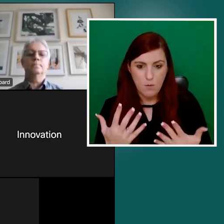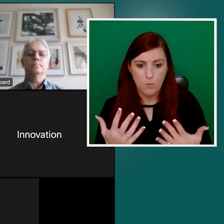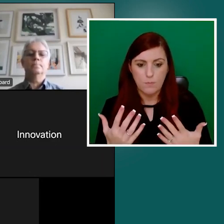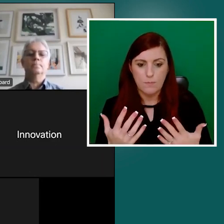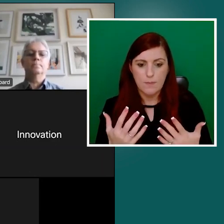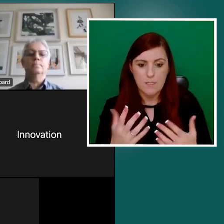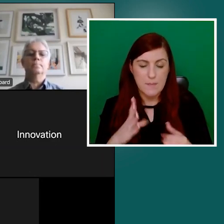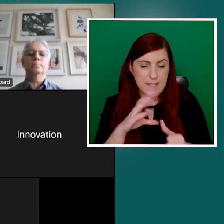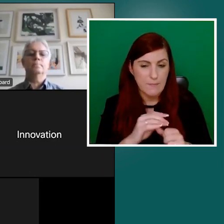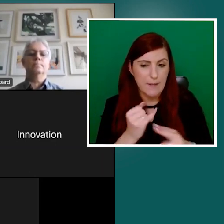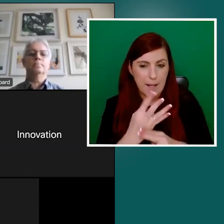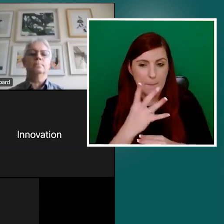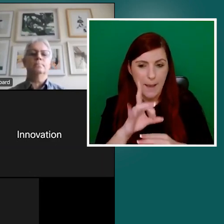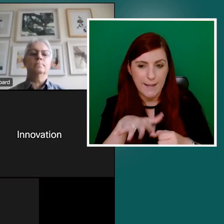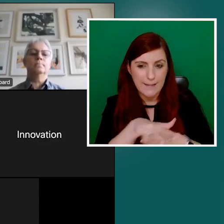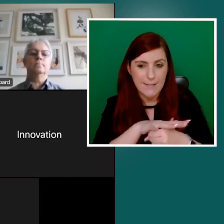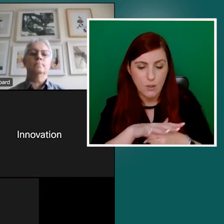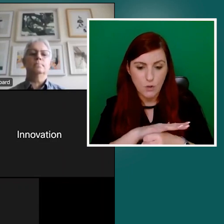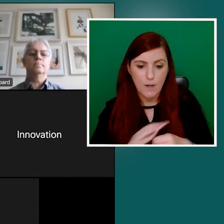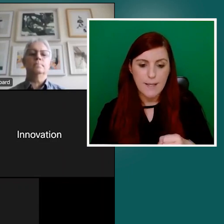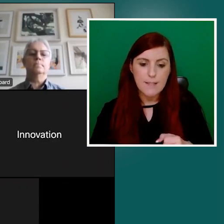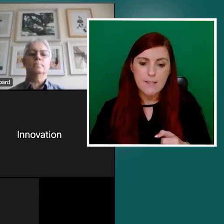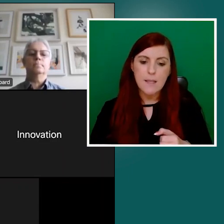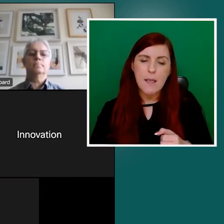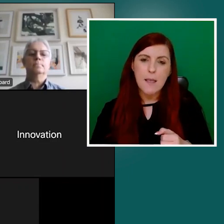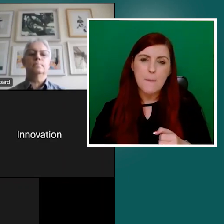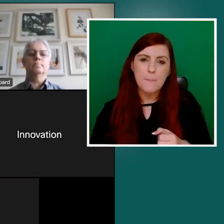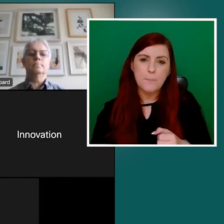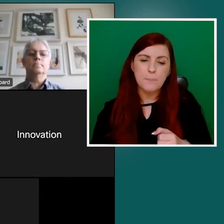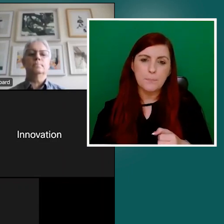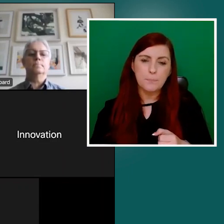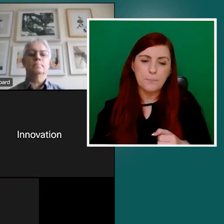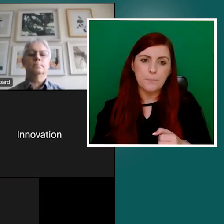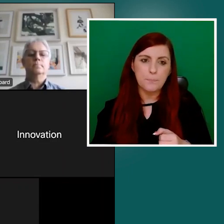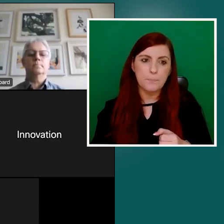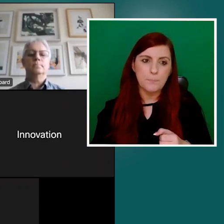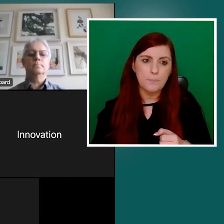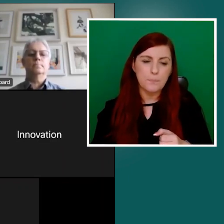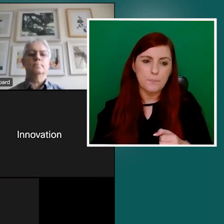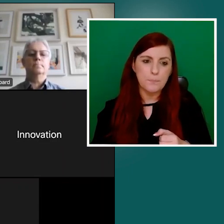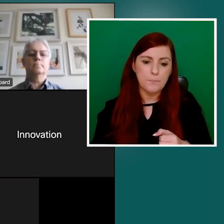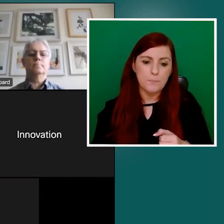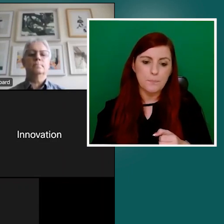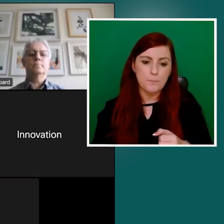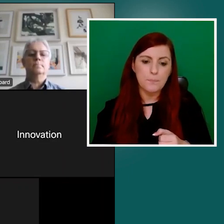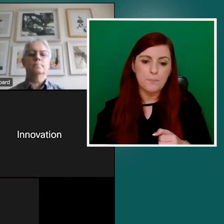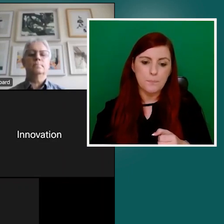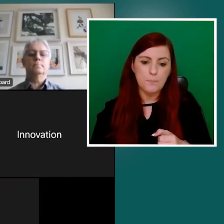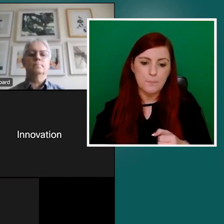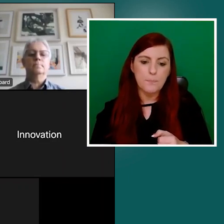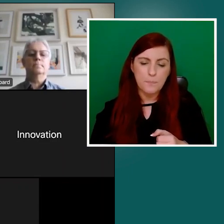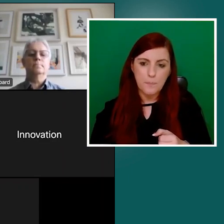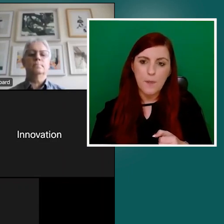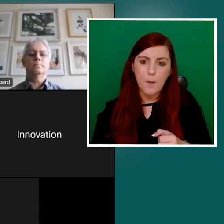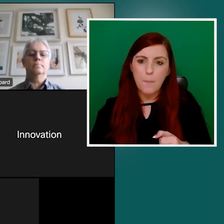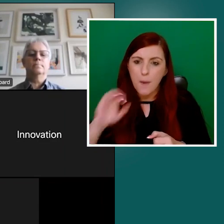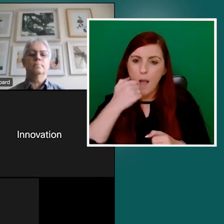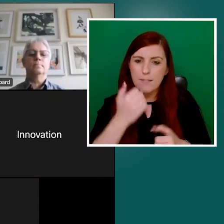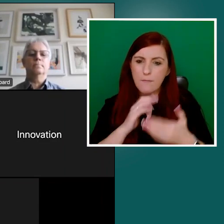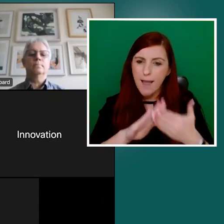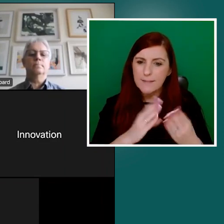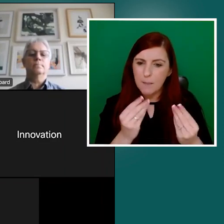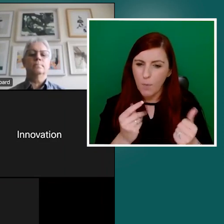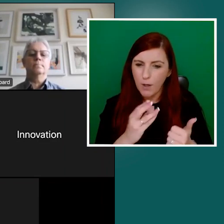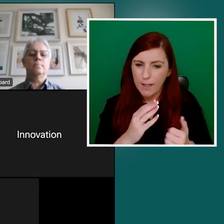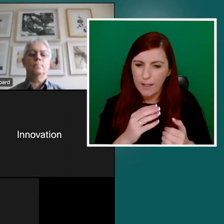as a result of anti money laundering legislation and the requirements for identification and various